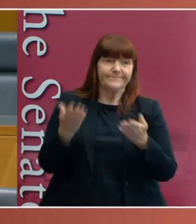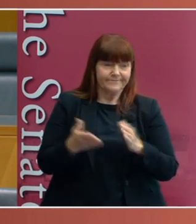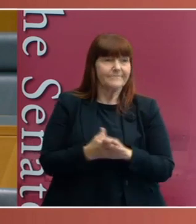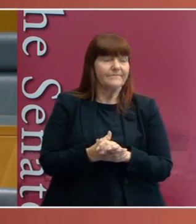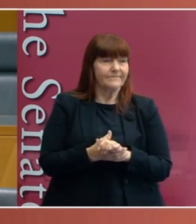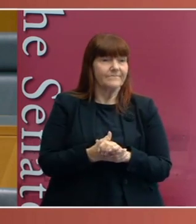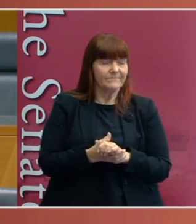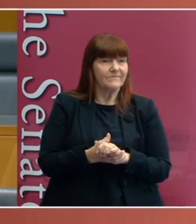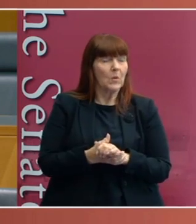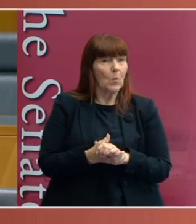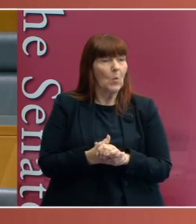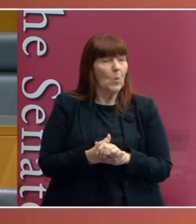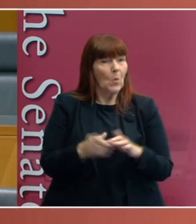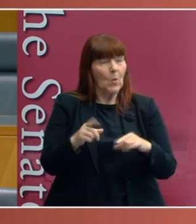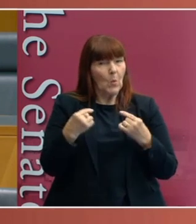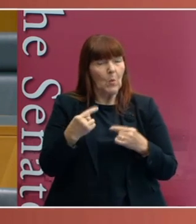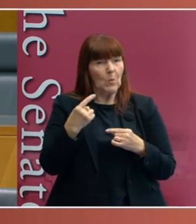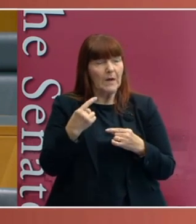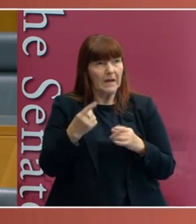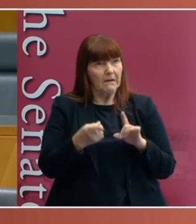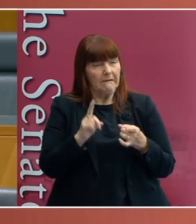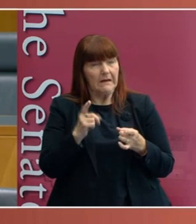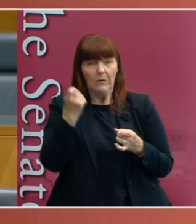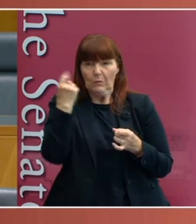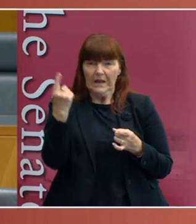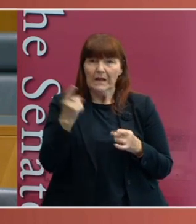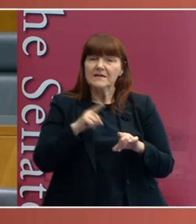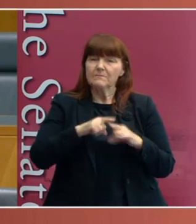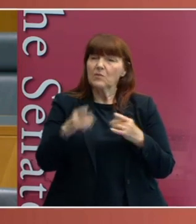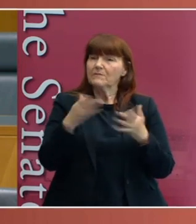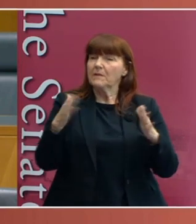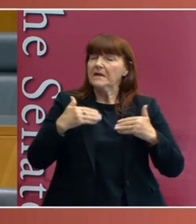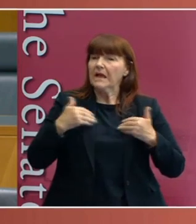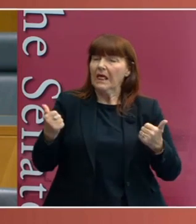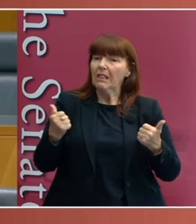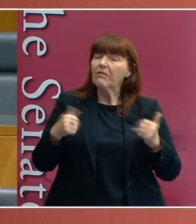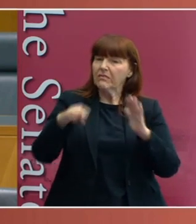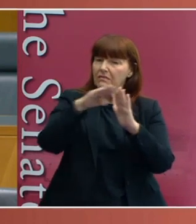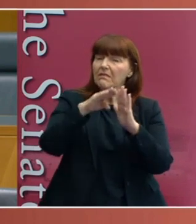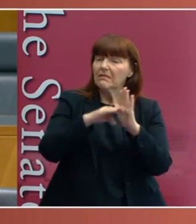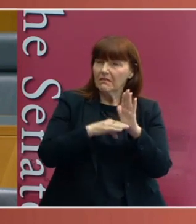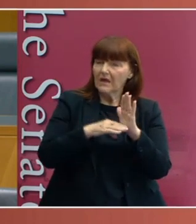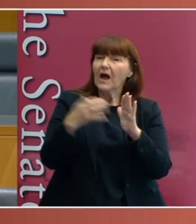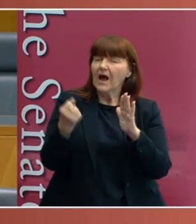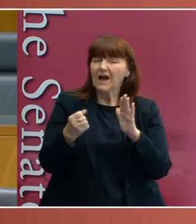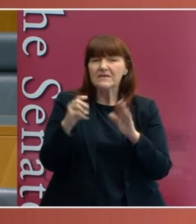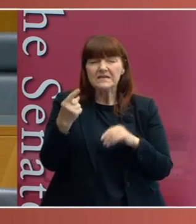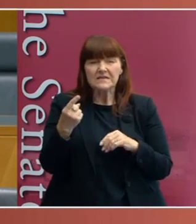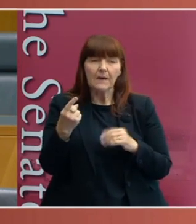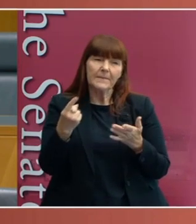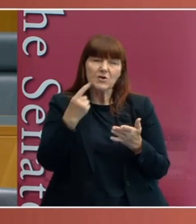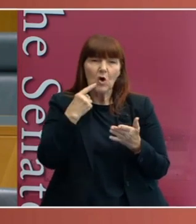We found that most of the public health measures had some sort of